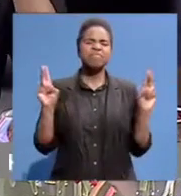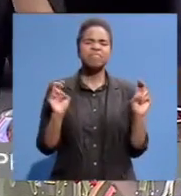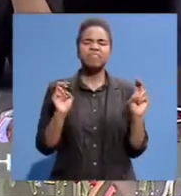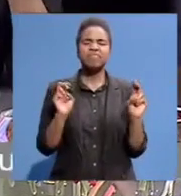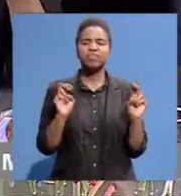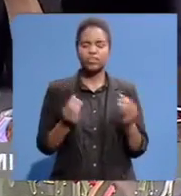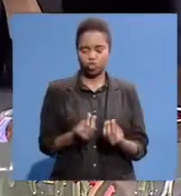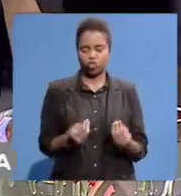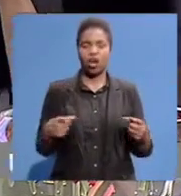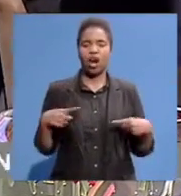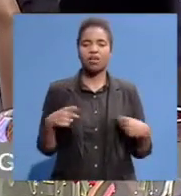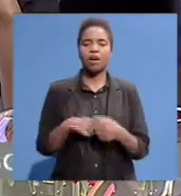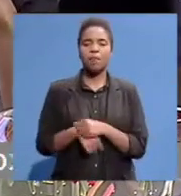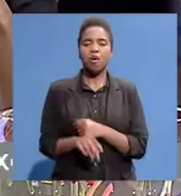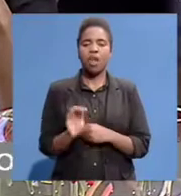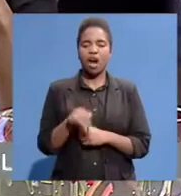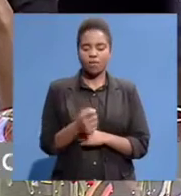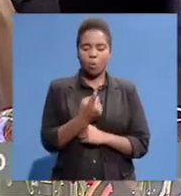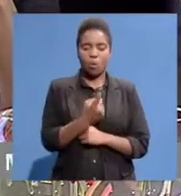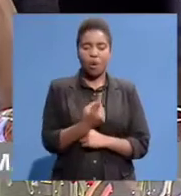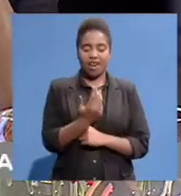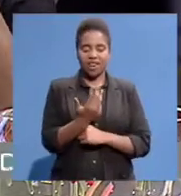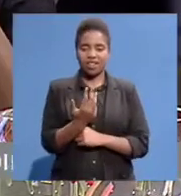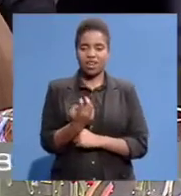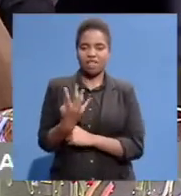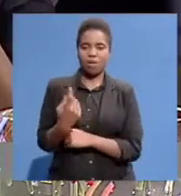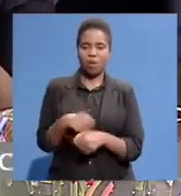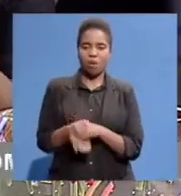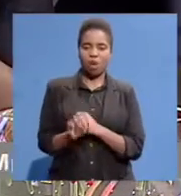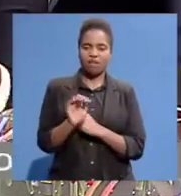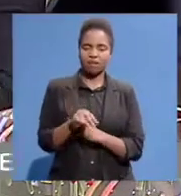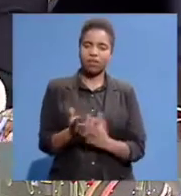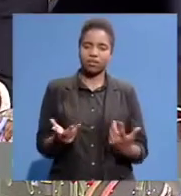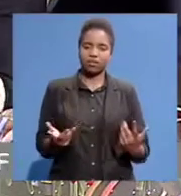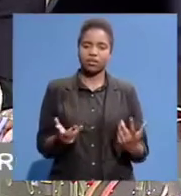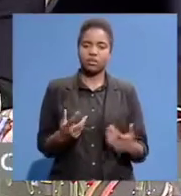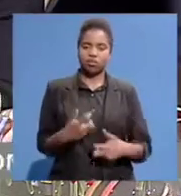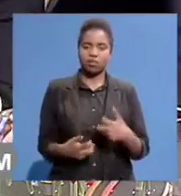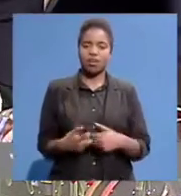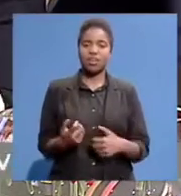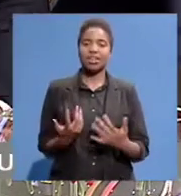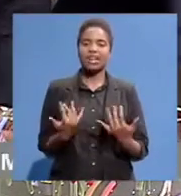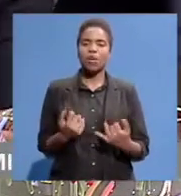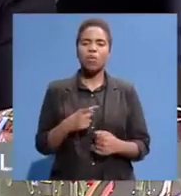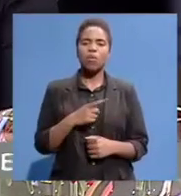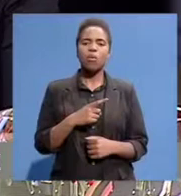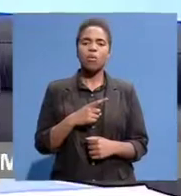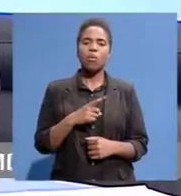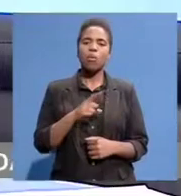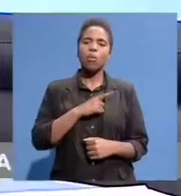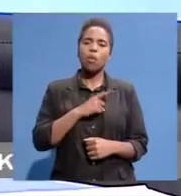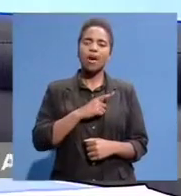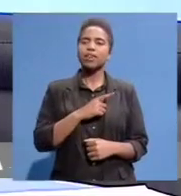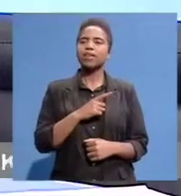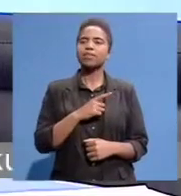wrap Their minds against What is a south africa That is not allowed To say Mandela I